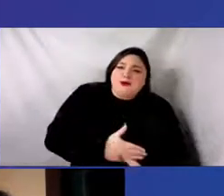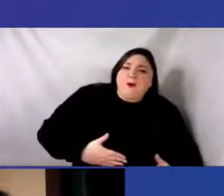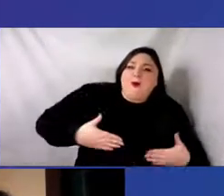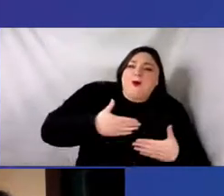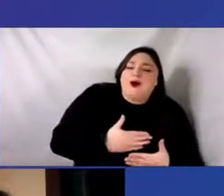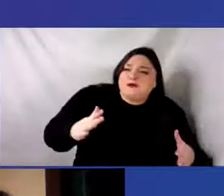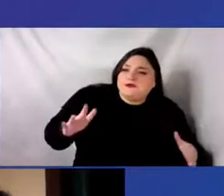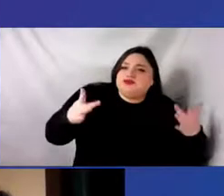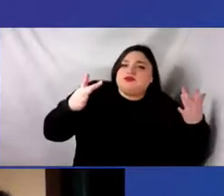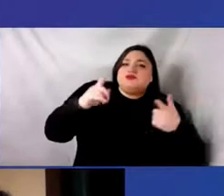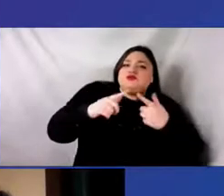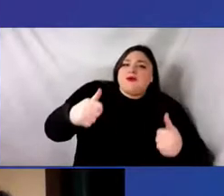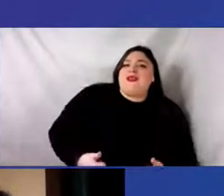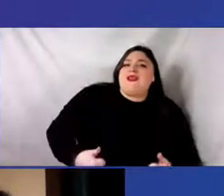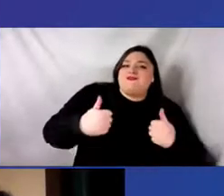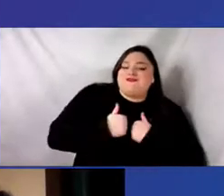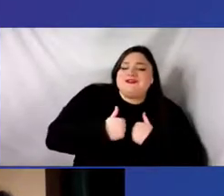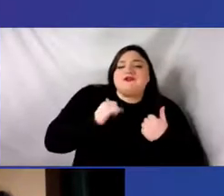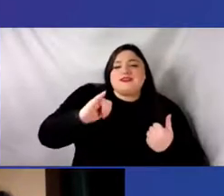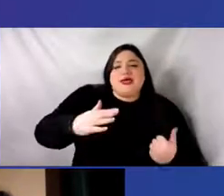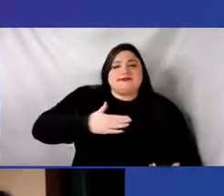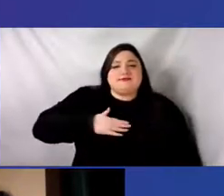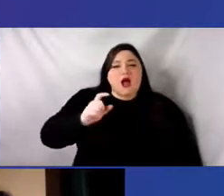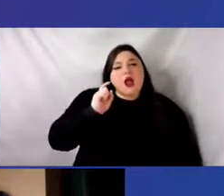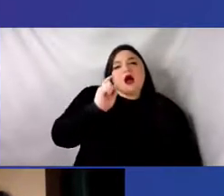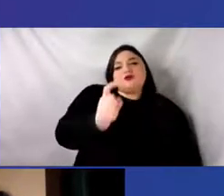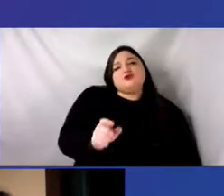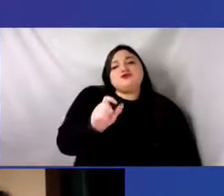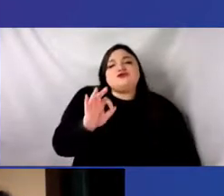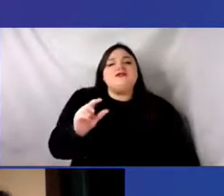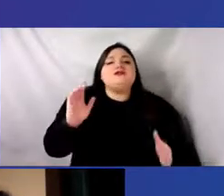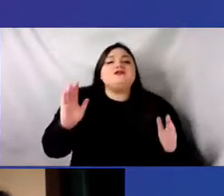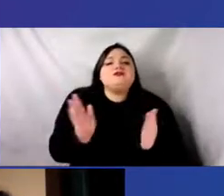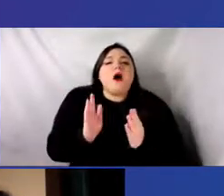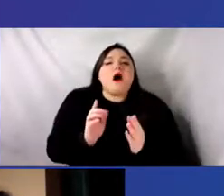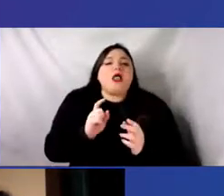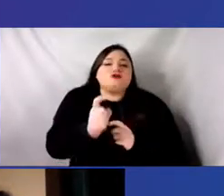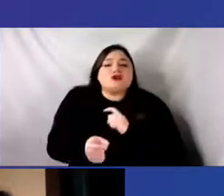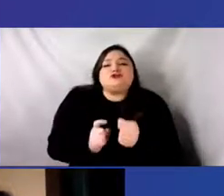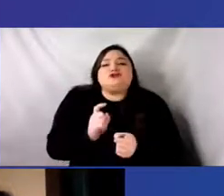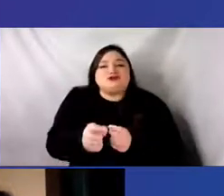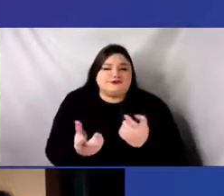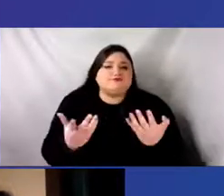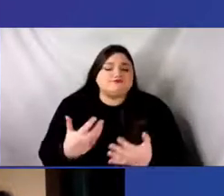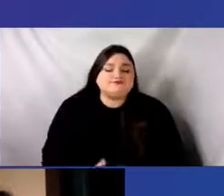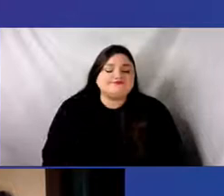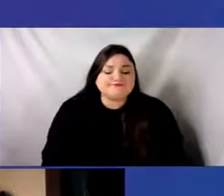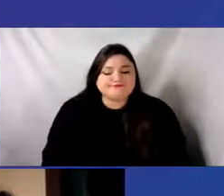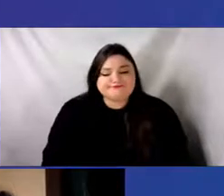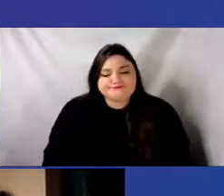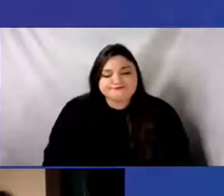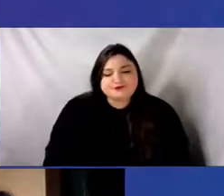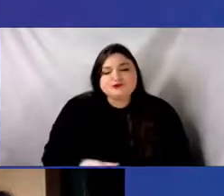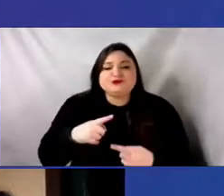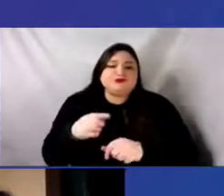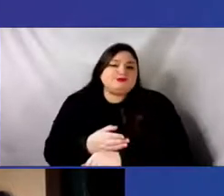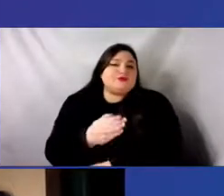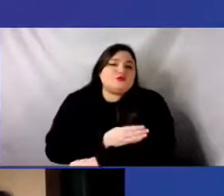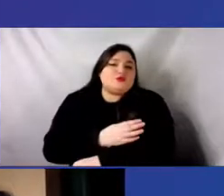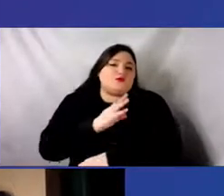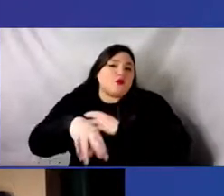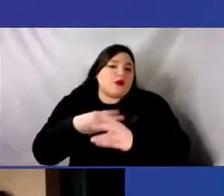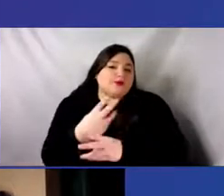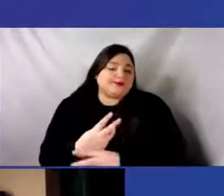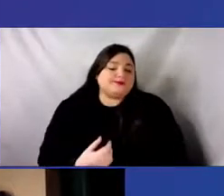that I wanted to just be saying in terms of small gestures that make the world better. And, uh, I